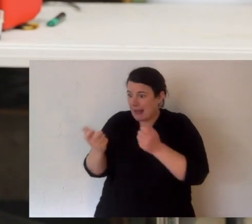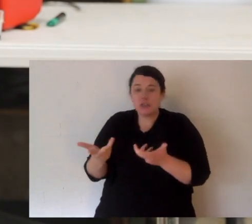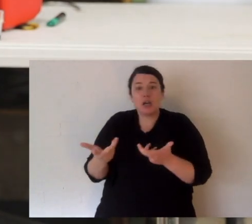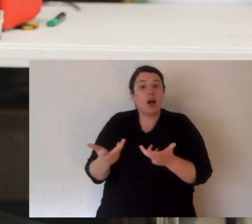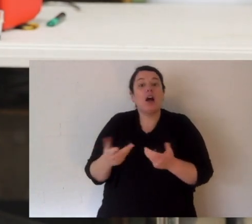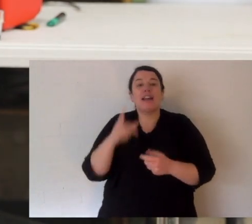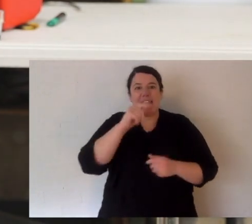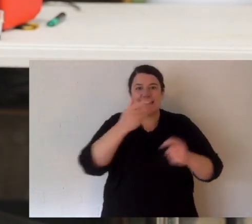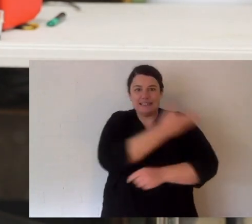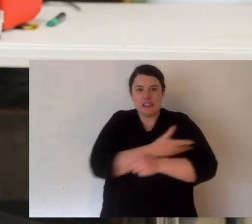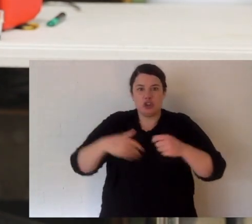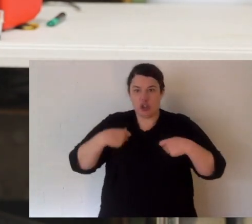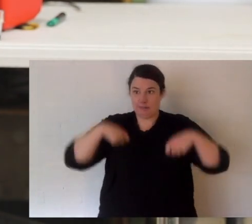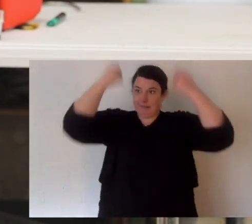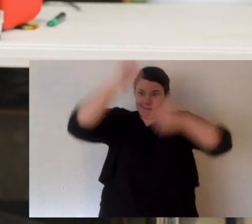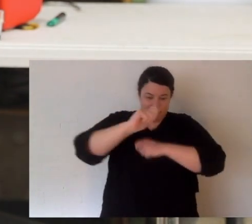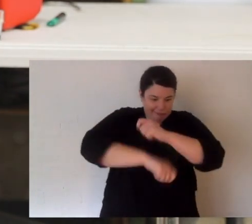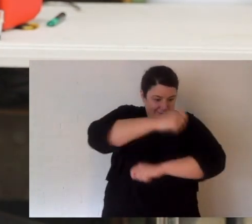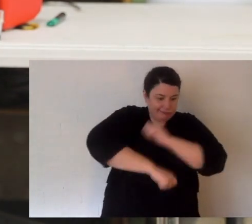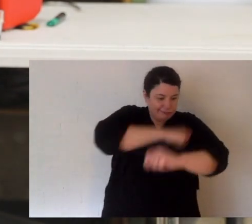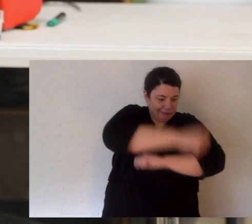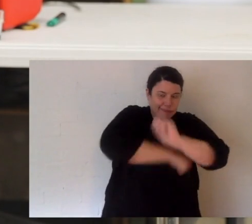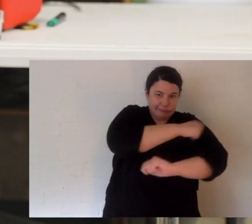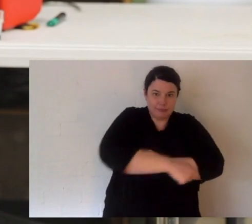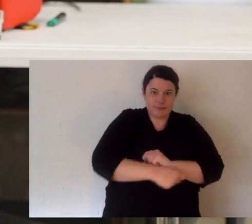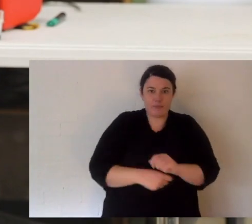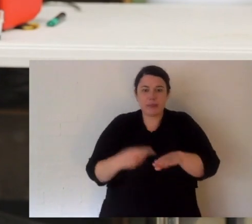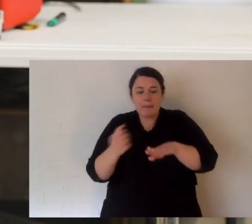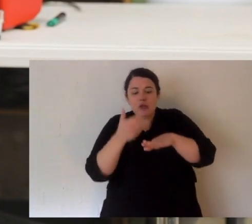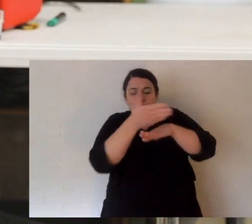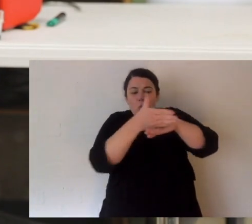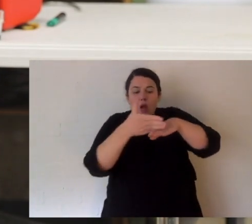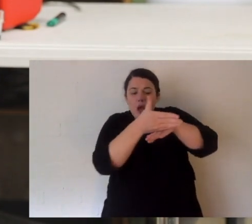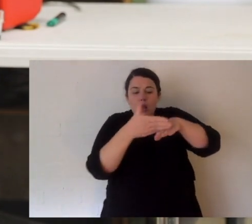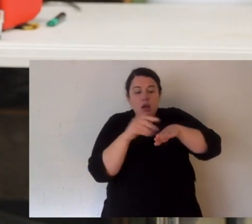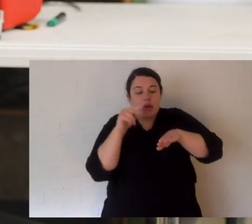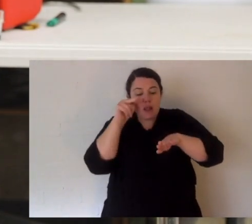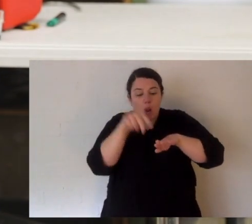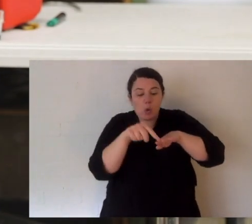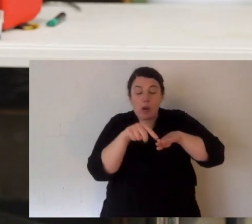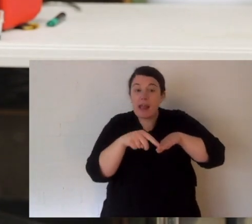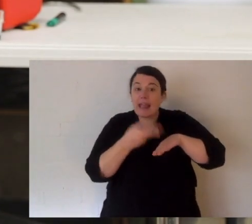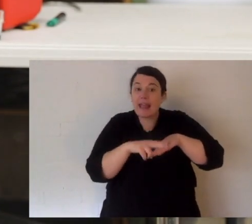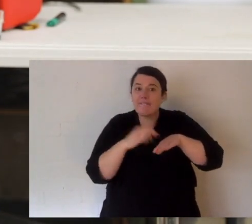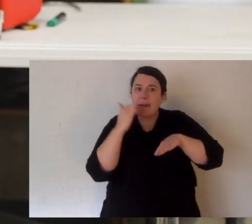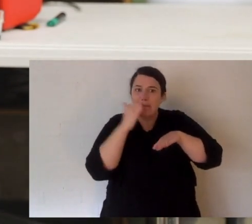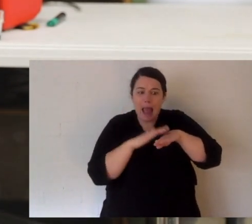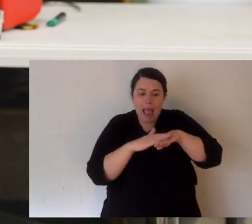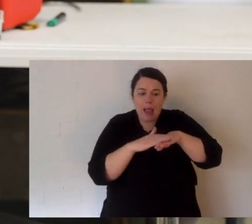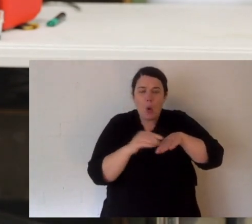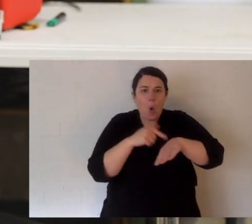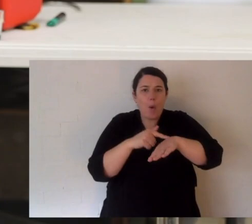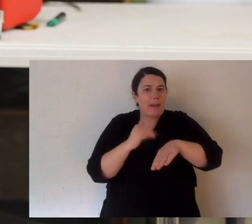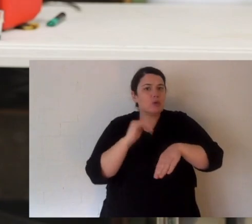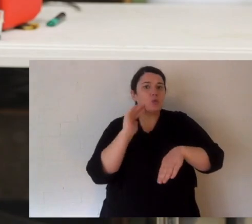to. You start at the bite. You want to keep a little bit of your fingers out at the end, so that you can tell if they're bruised or blackened, or the bandage is too